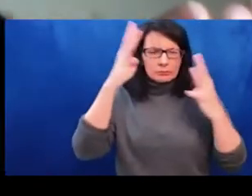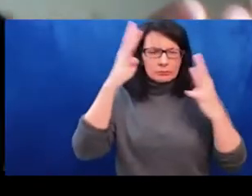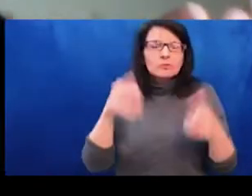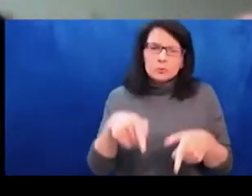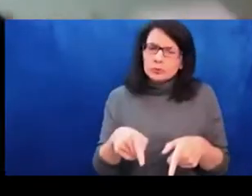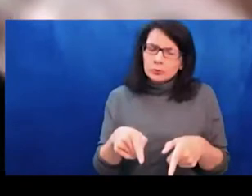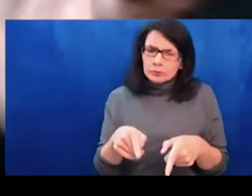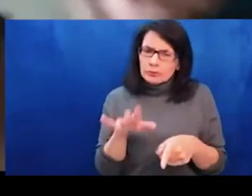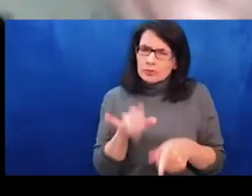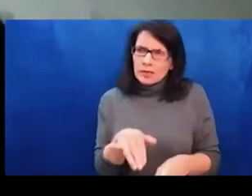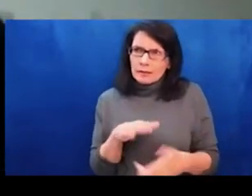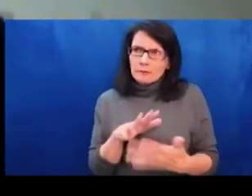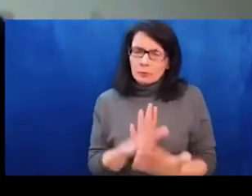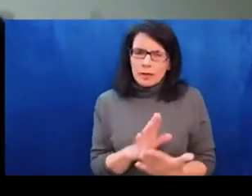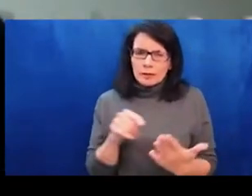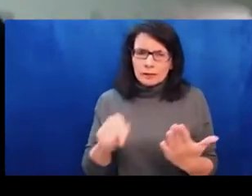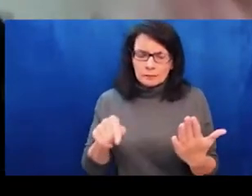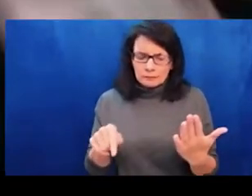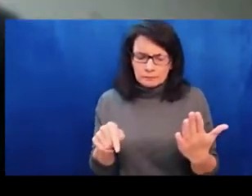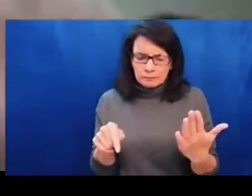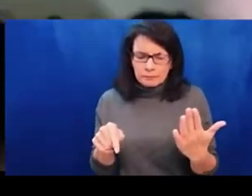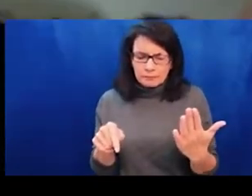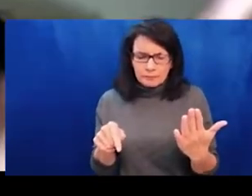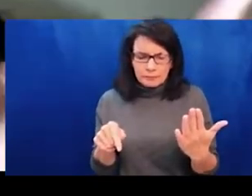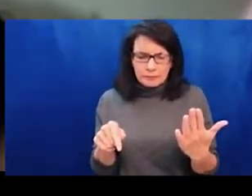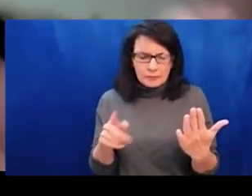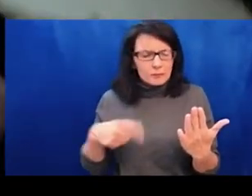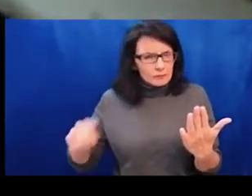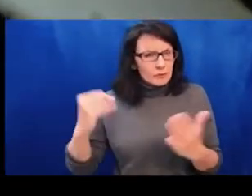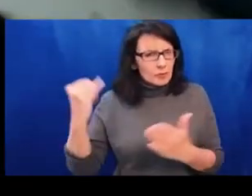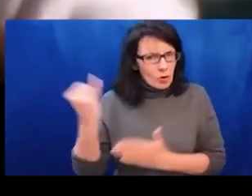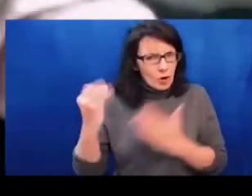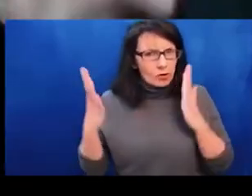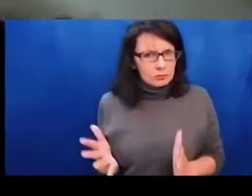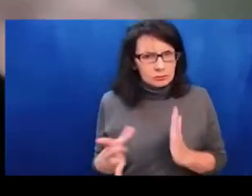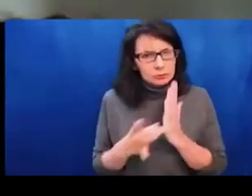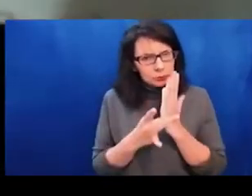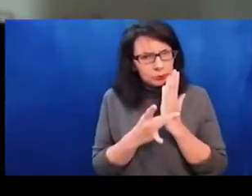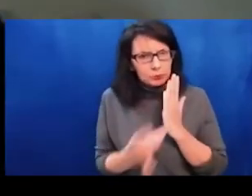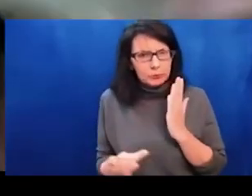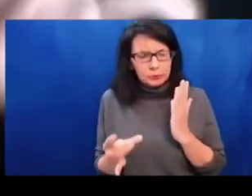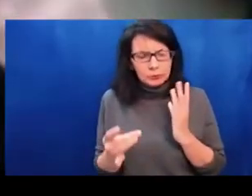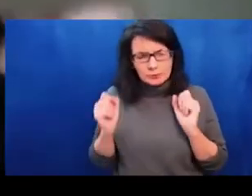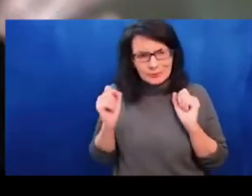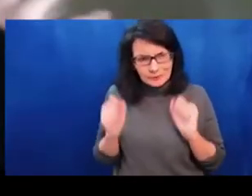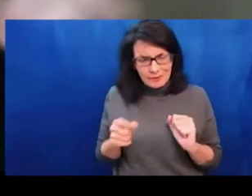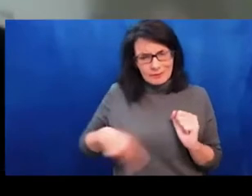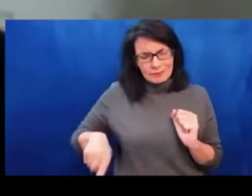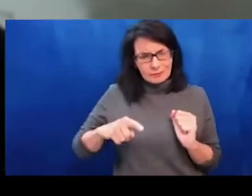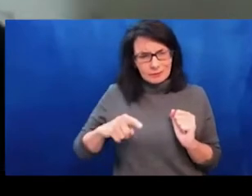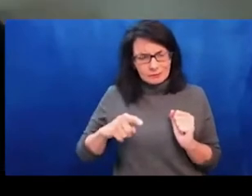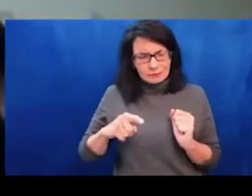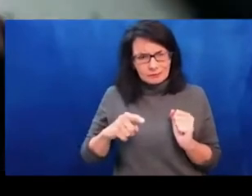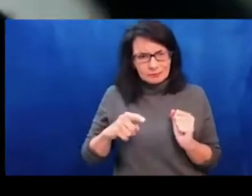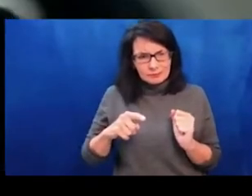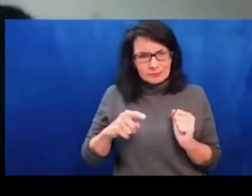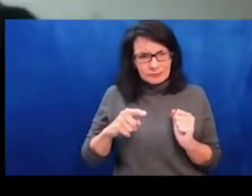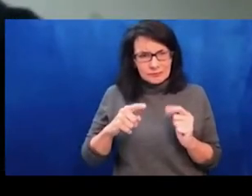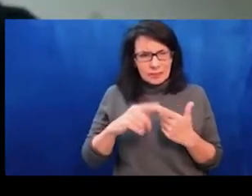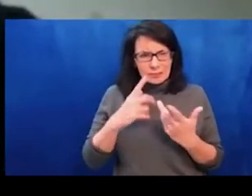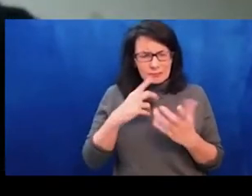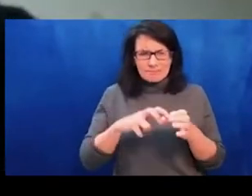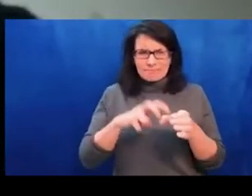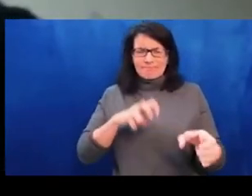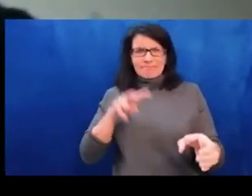anti-missile systems in a certain part of Ukraine. You could get airplanes from a particular country. You could get